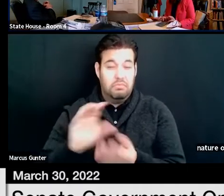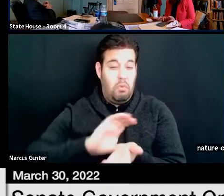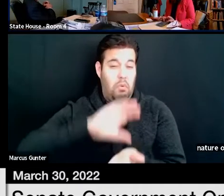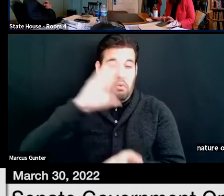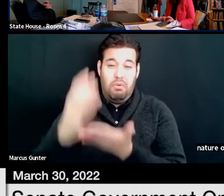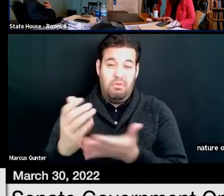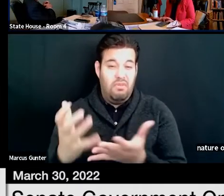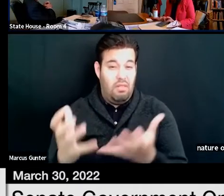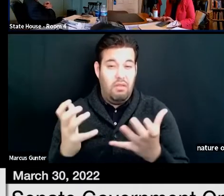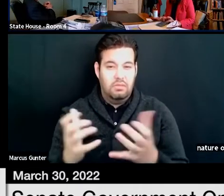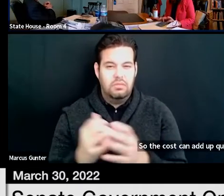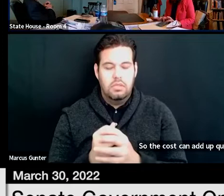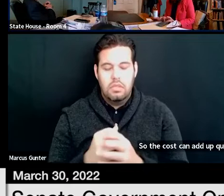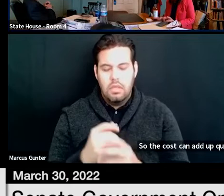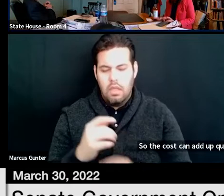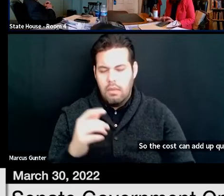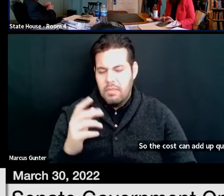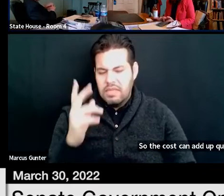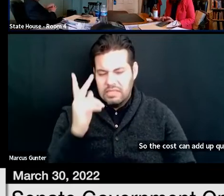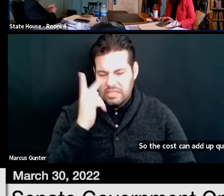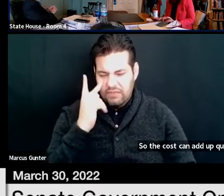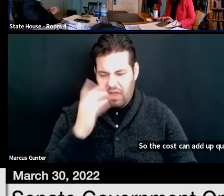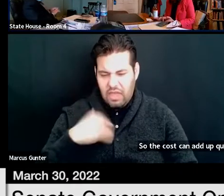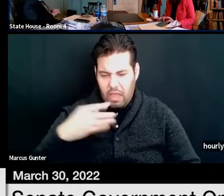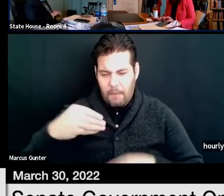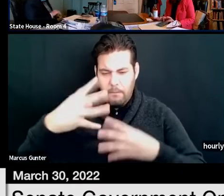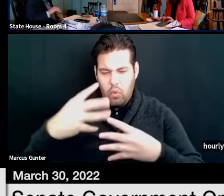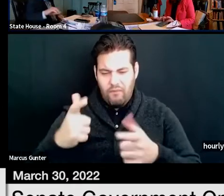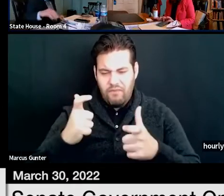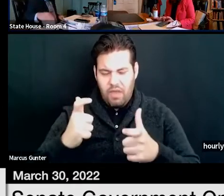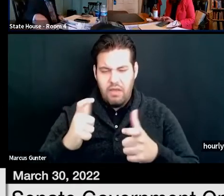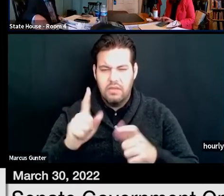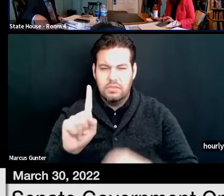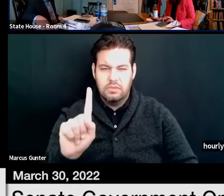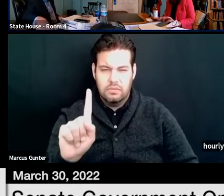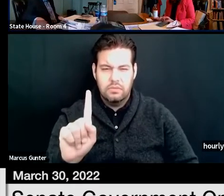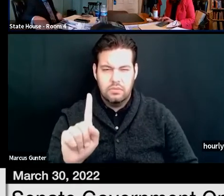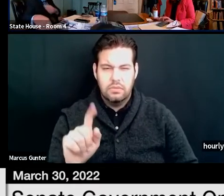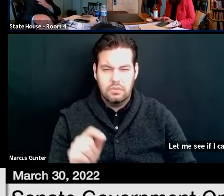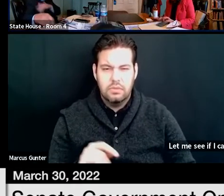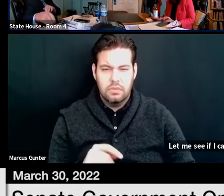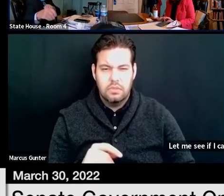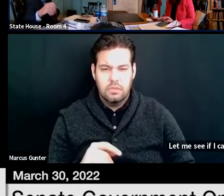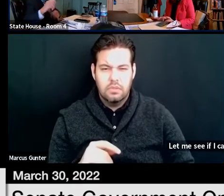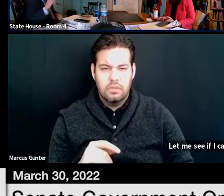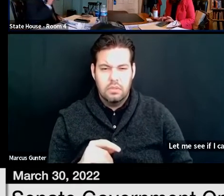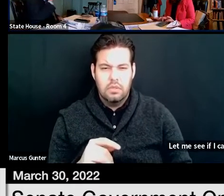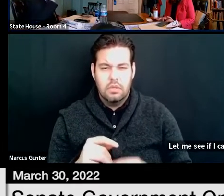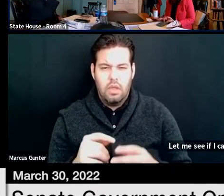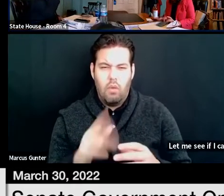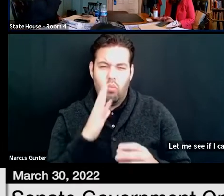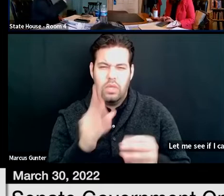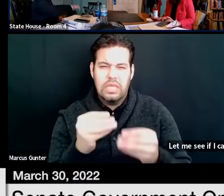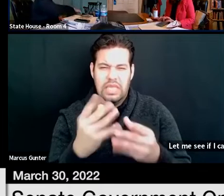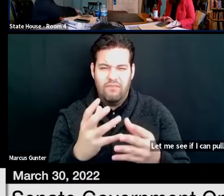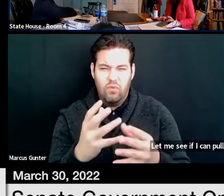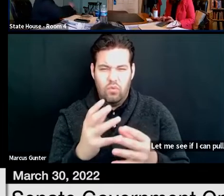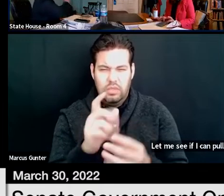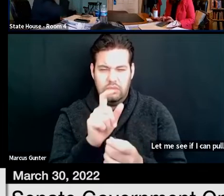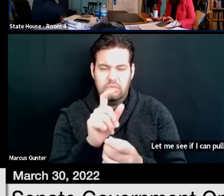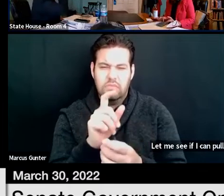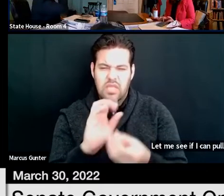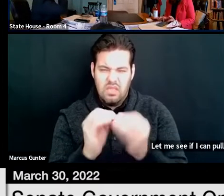Let me see if I can pull up quickly so I can get a quick figure for you. pardon me.